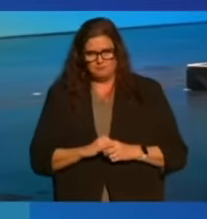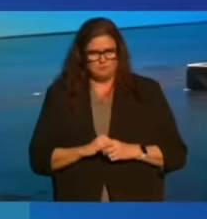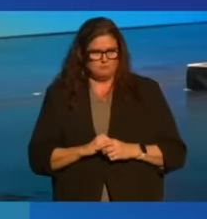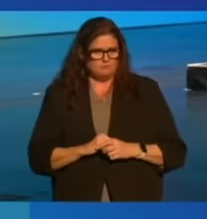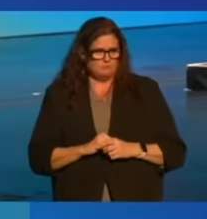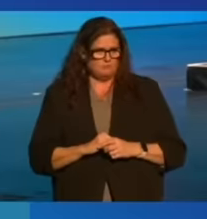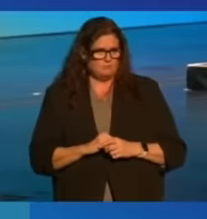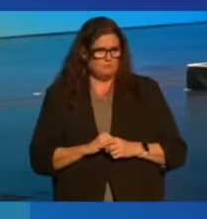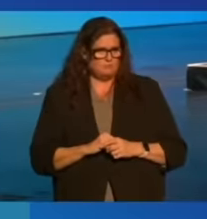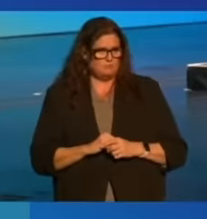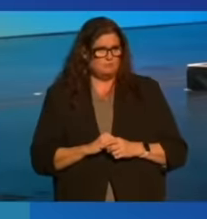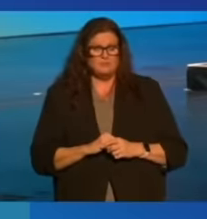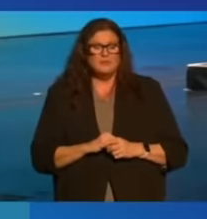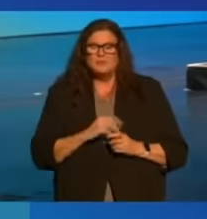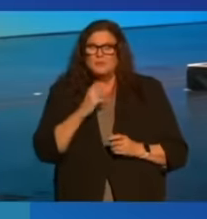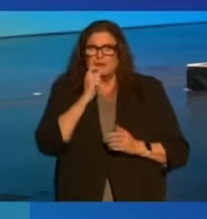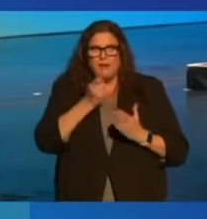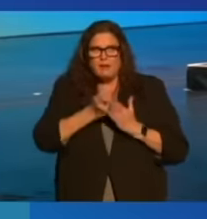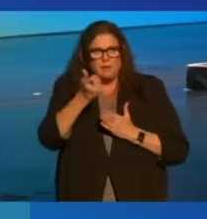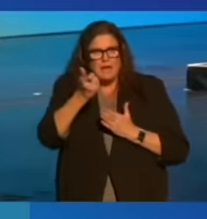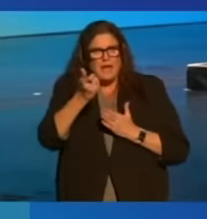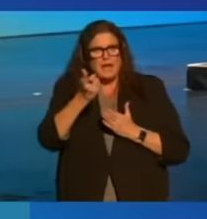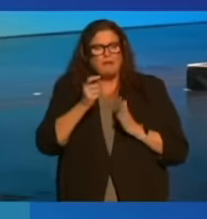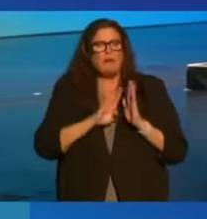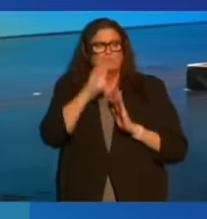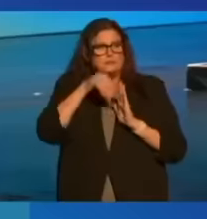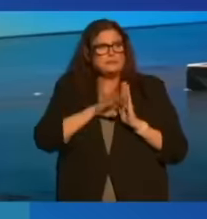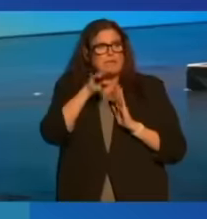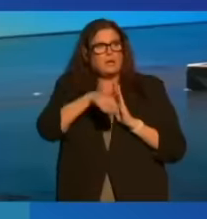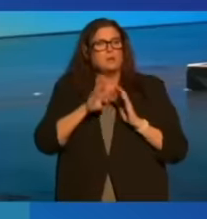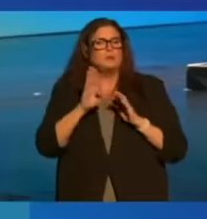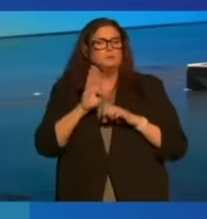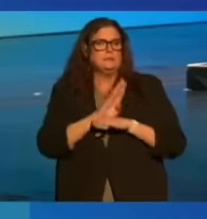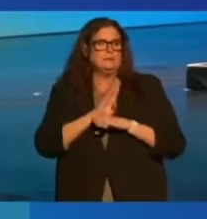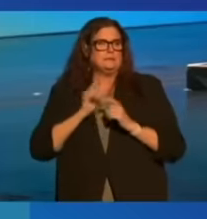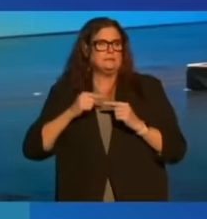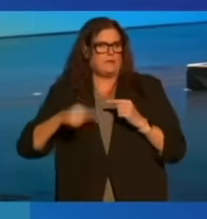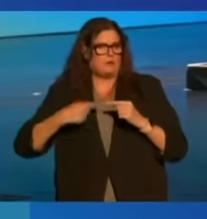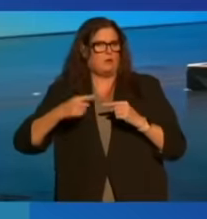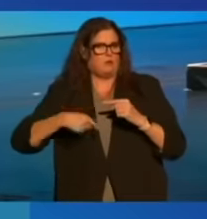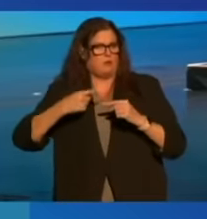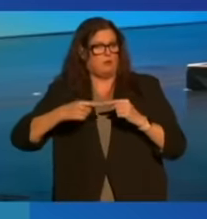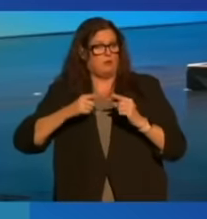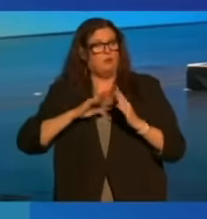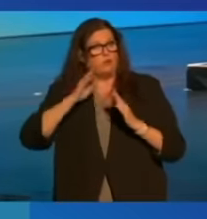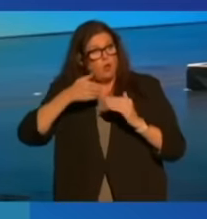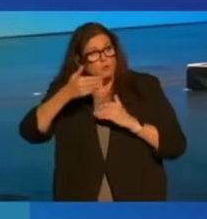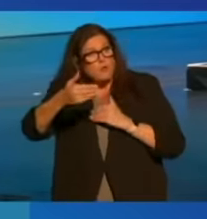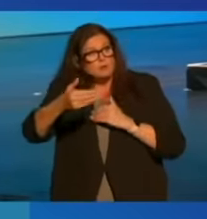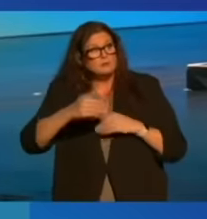But it doesn't eliminate the ups and downs of the business cycle. So over the long run,